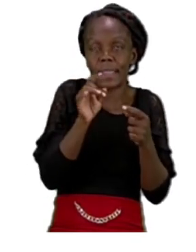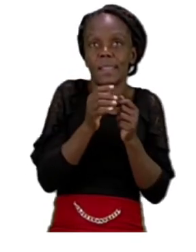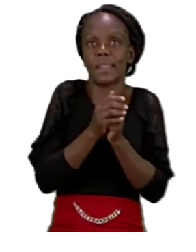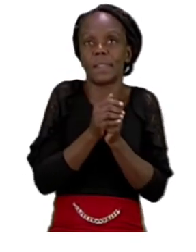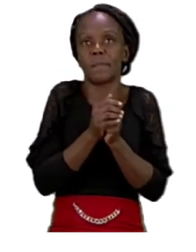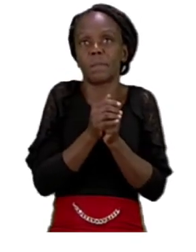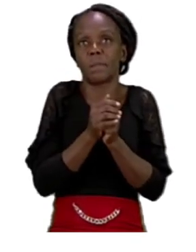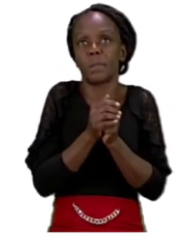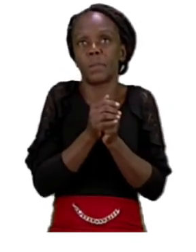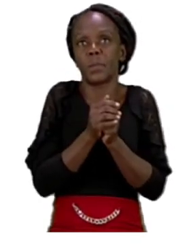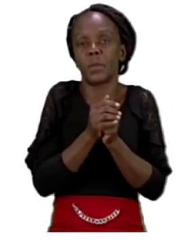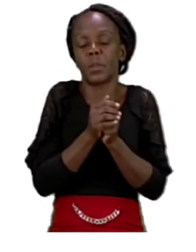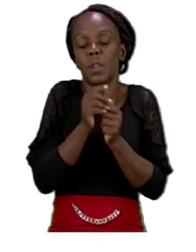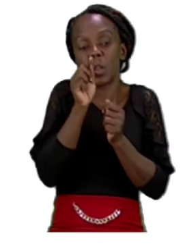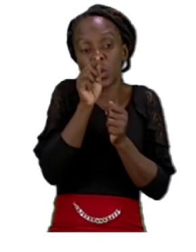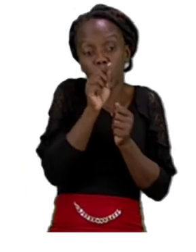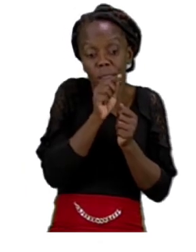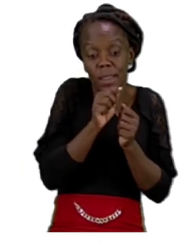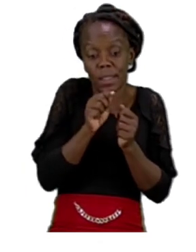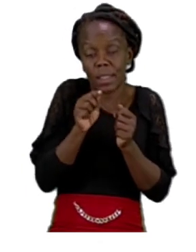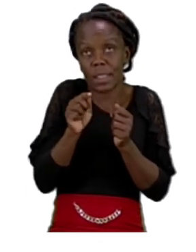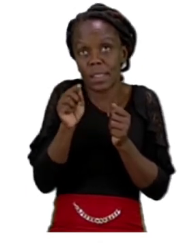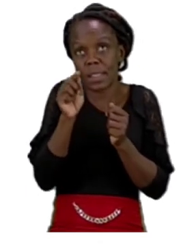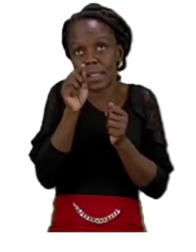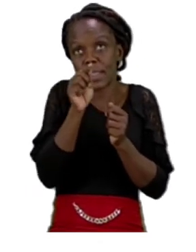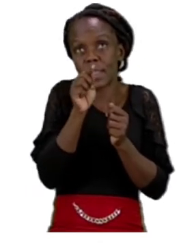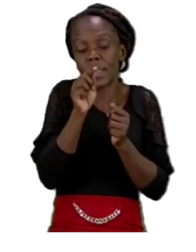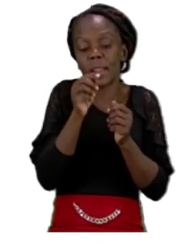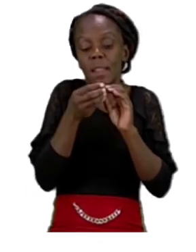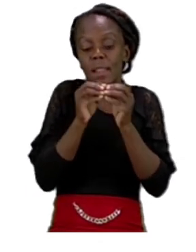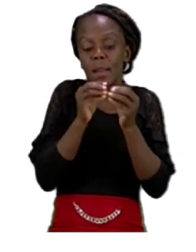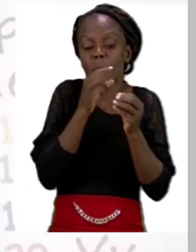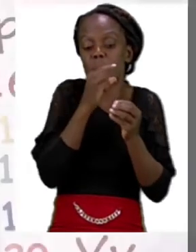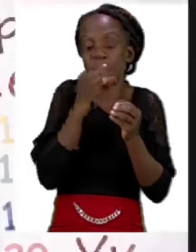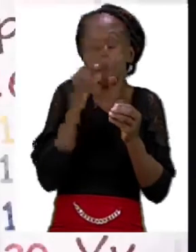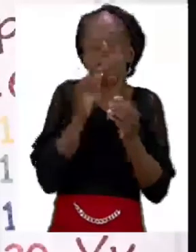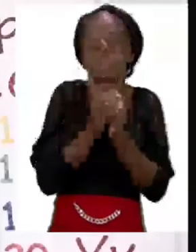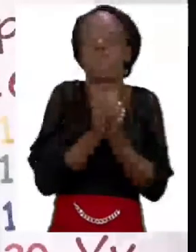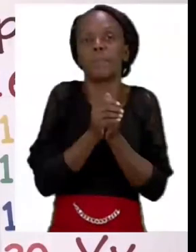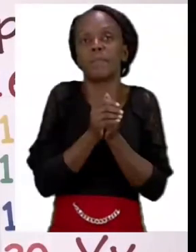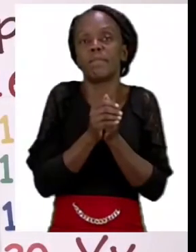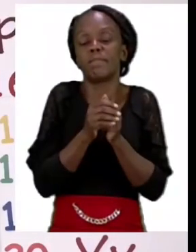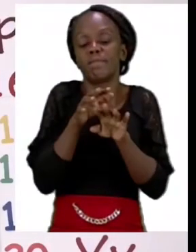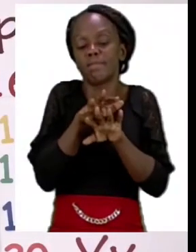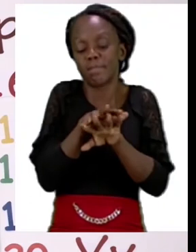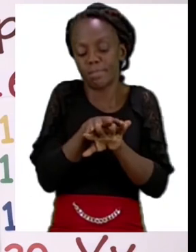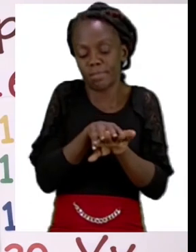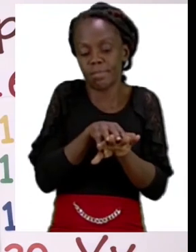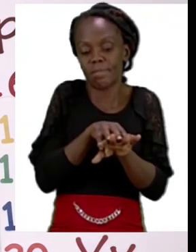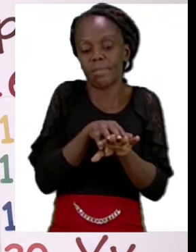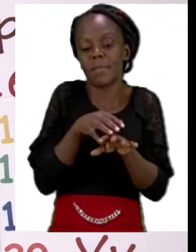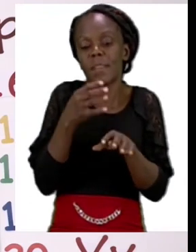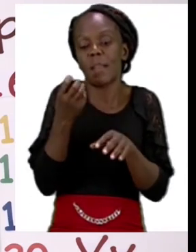also tracing the numbers so that they can be complete take your time have fun and I'll see you